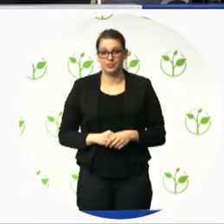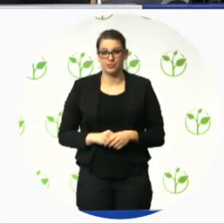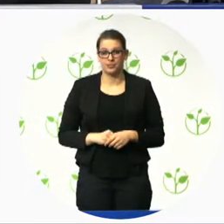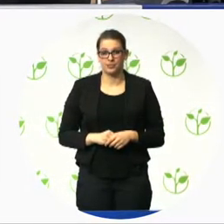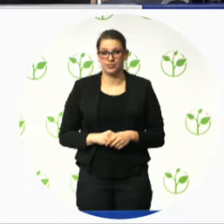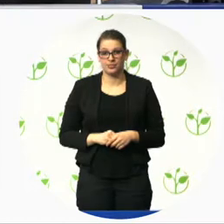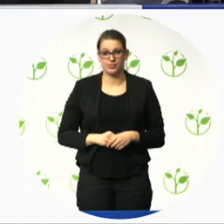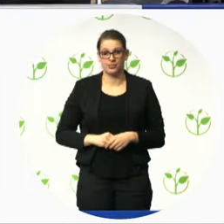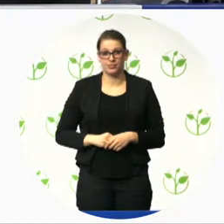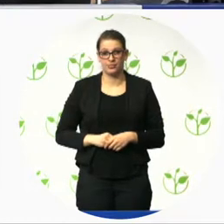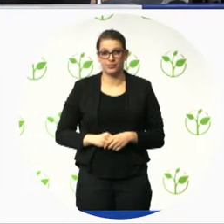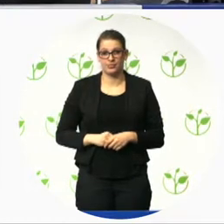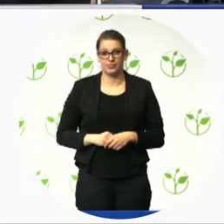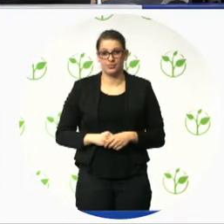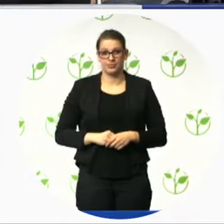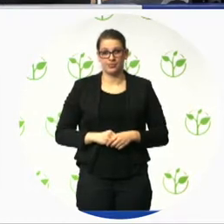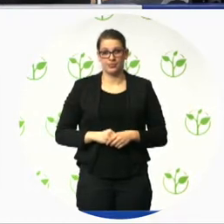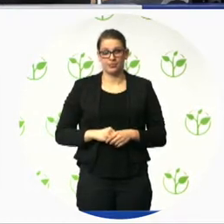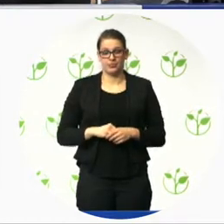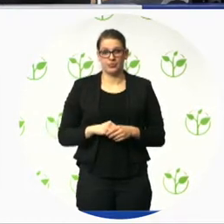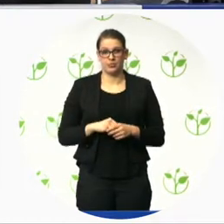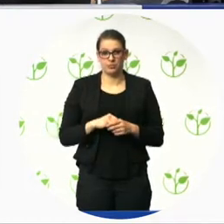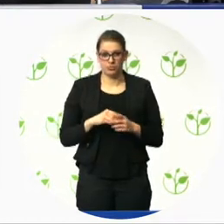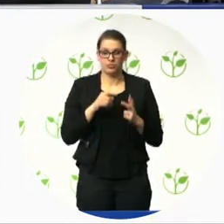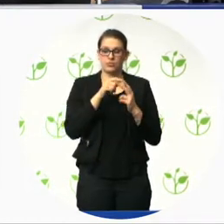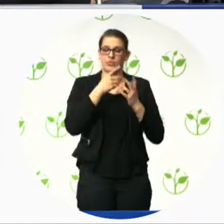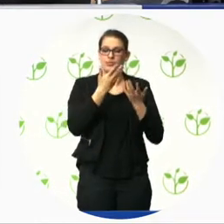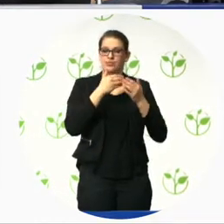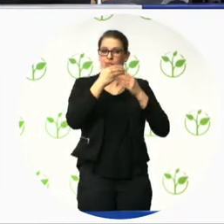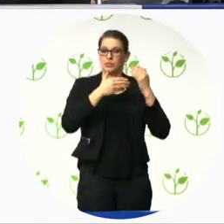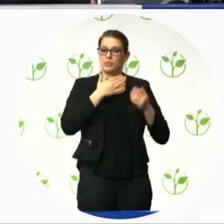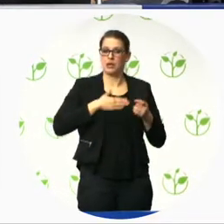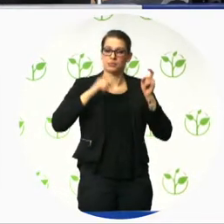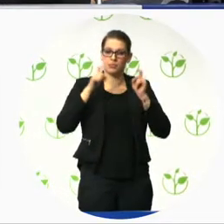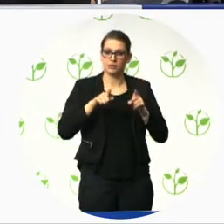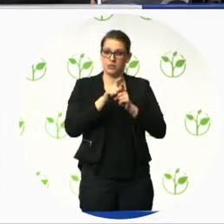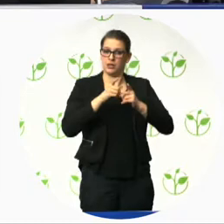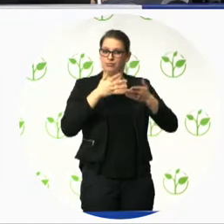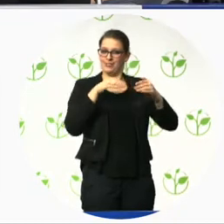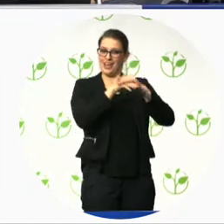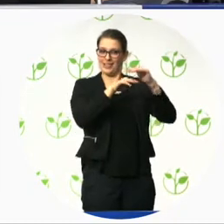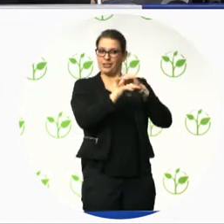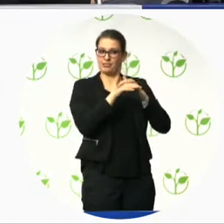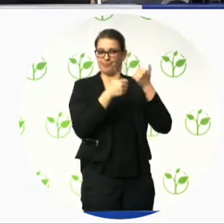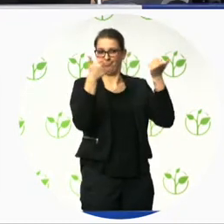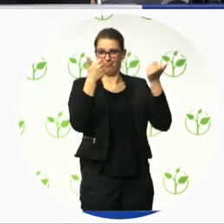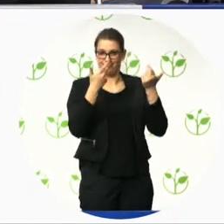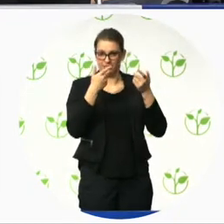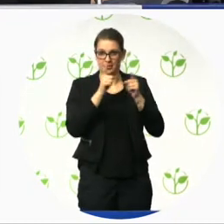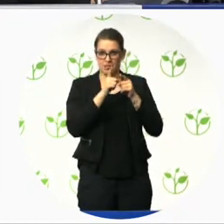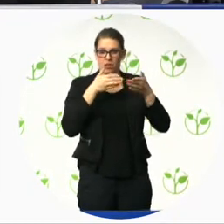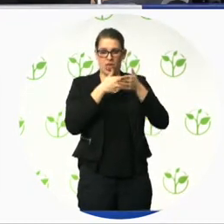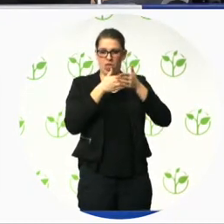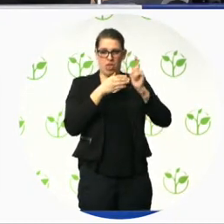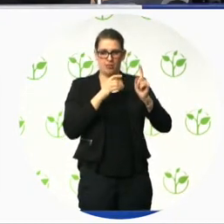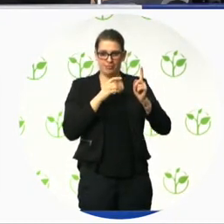web accessibility compliance to the WCAG 2.0 AA criterias, and he